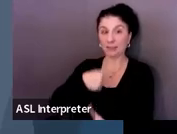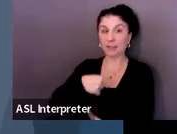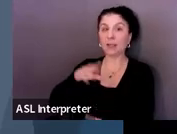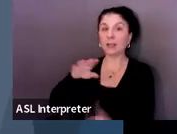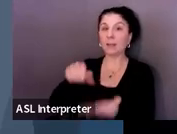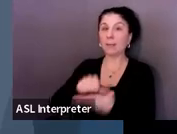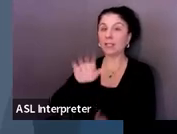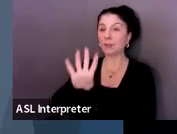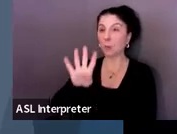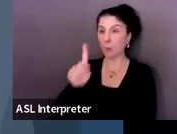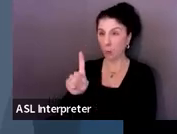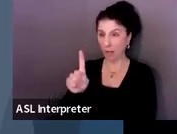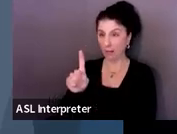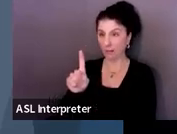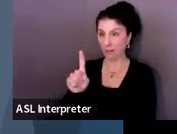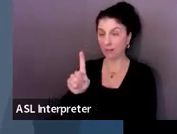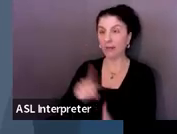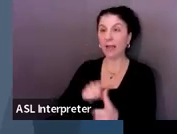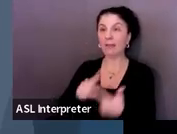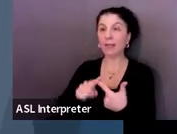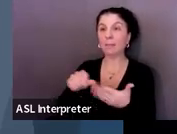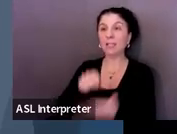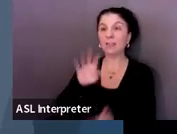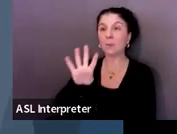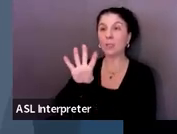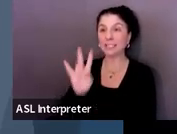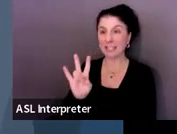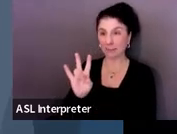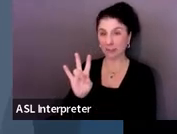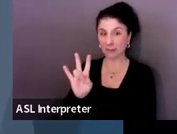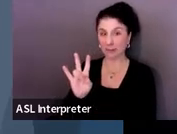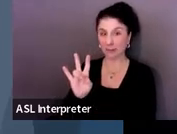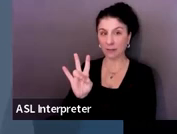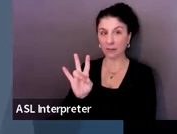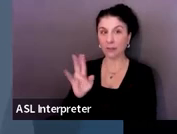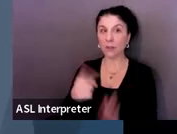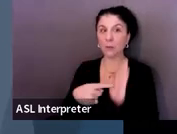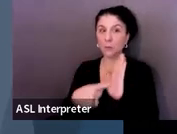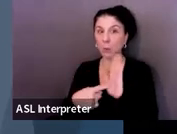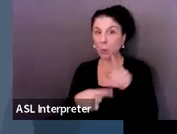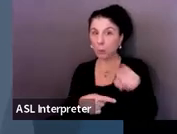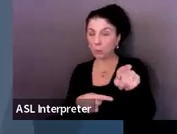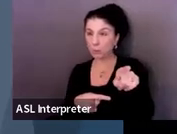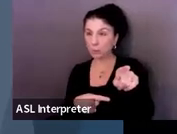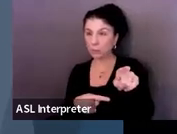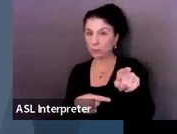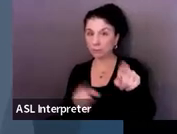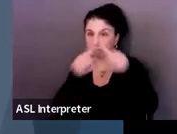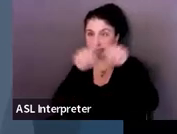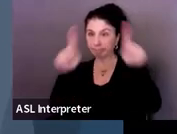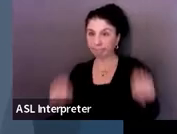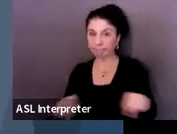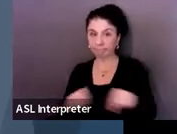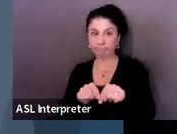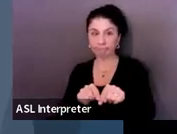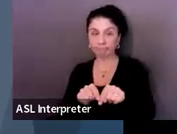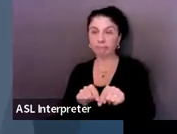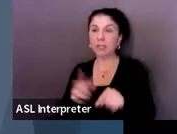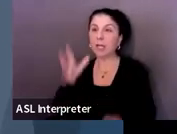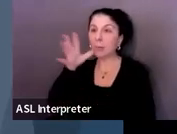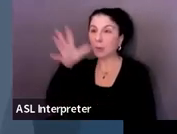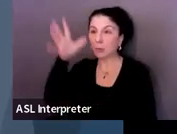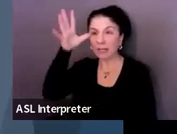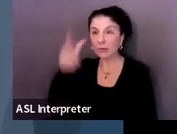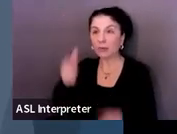47 of the procedural manual is a copy of that parental consent to invite other